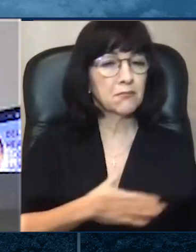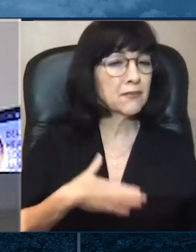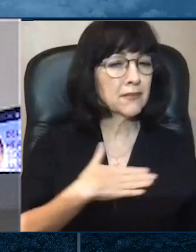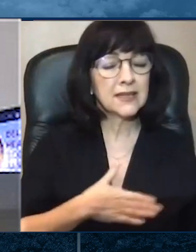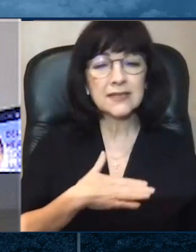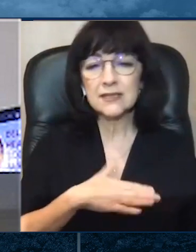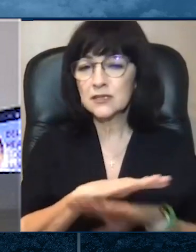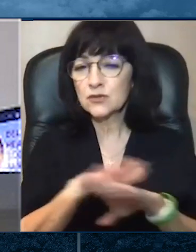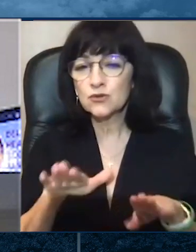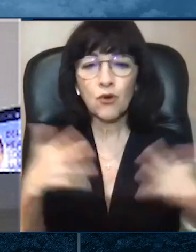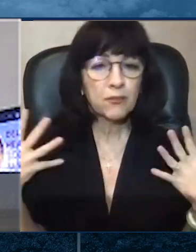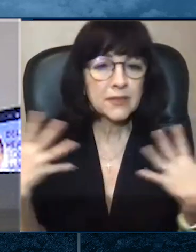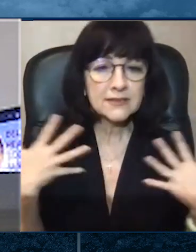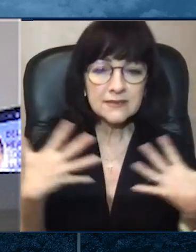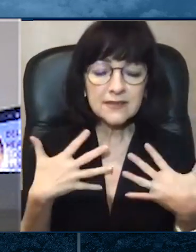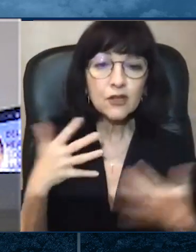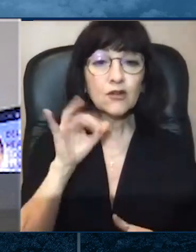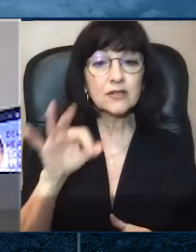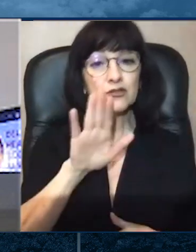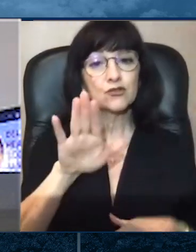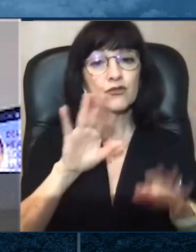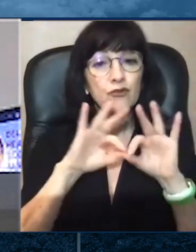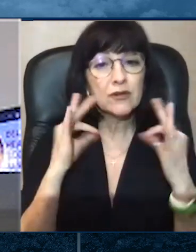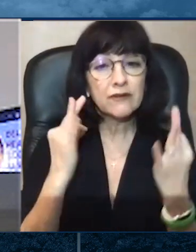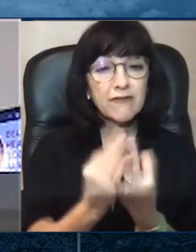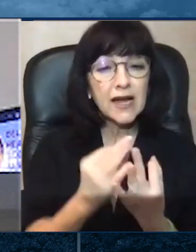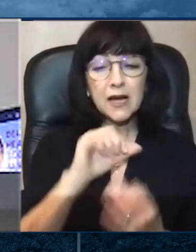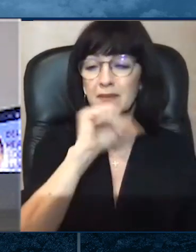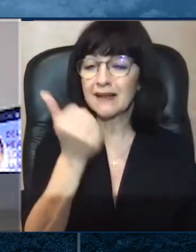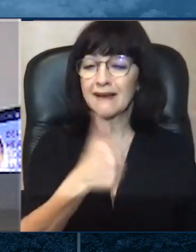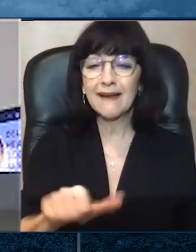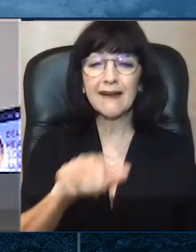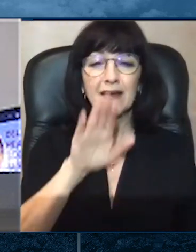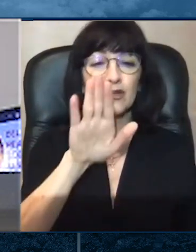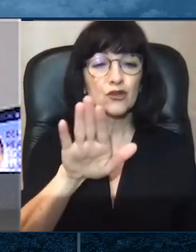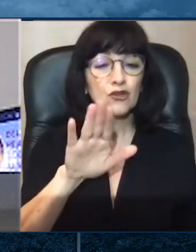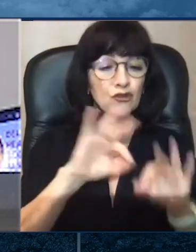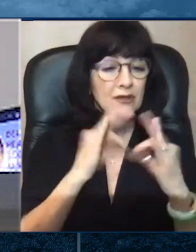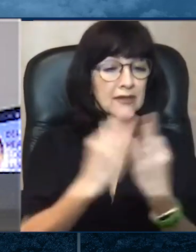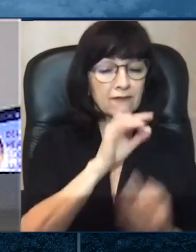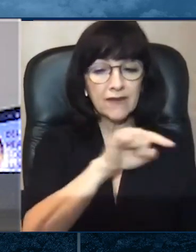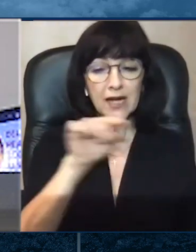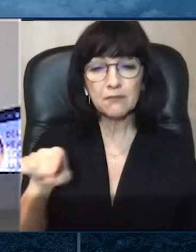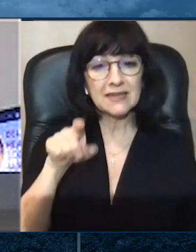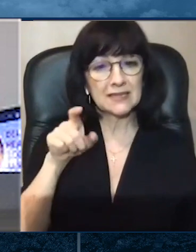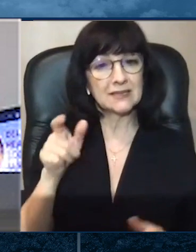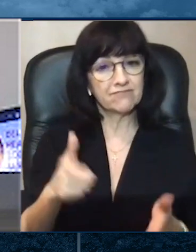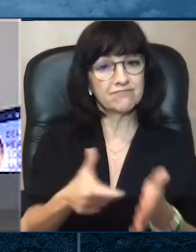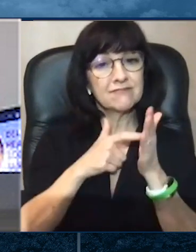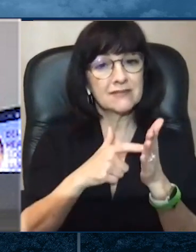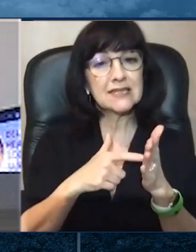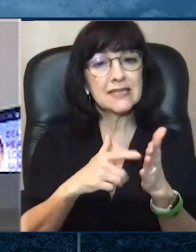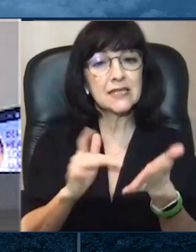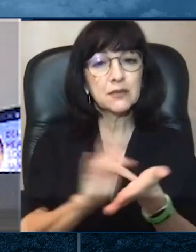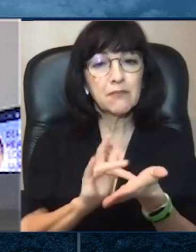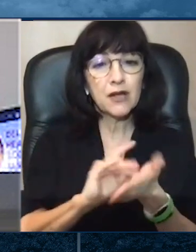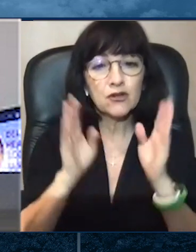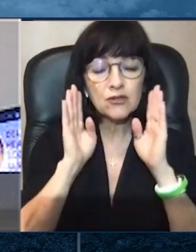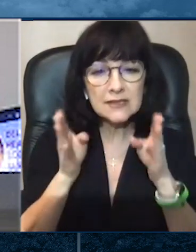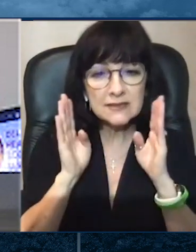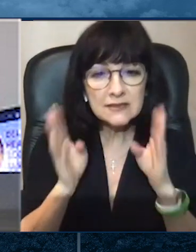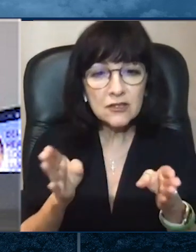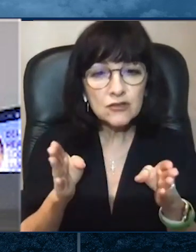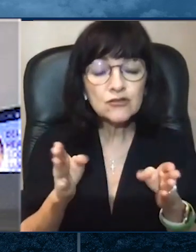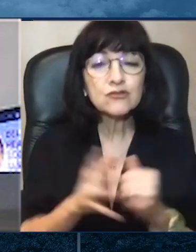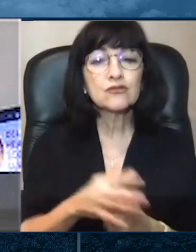atención médica si sus sintomas se ponen más severos. Nosotros estamos aquí, el